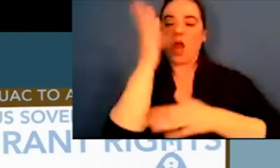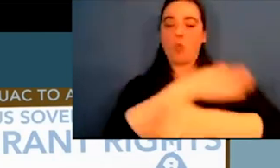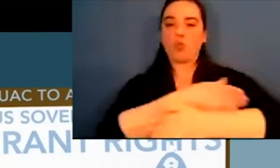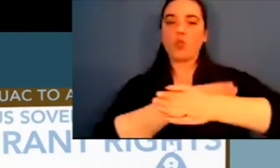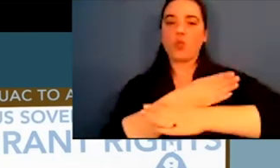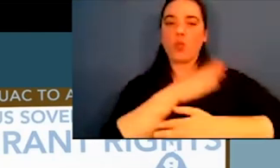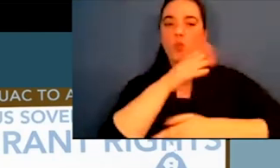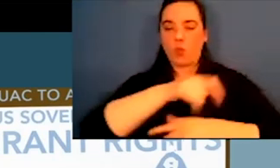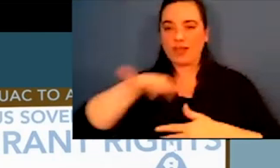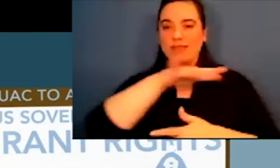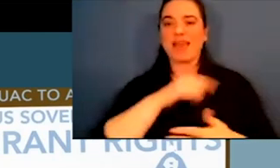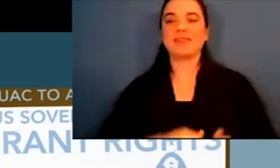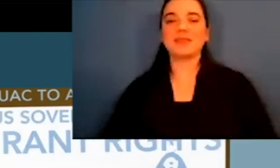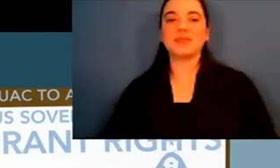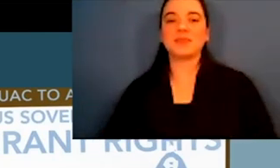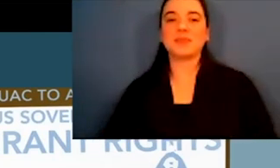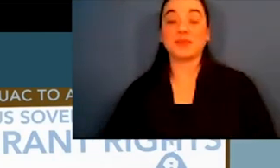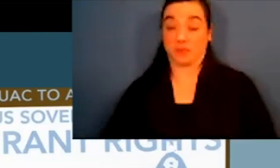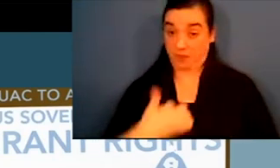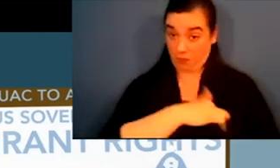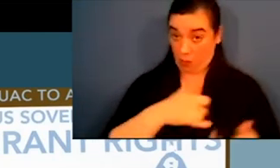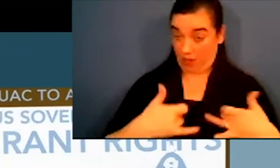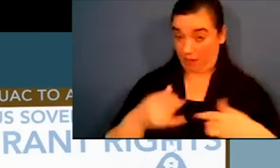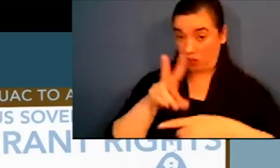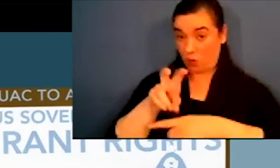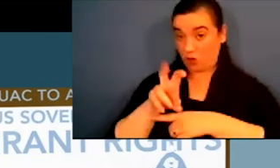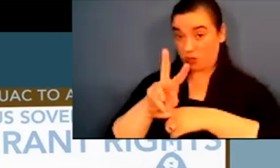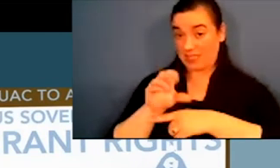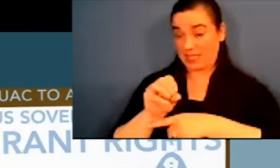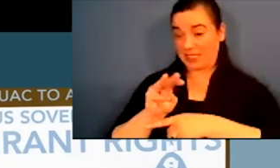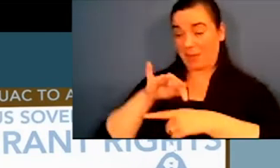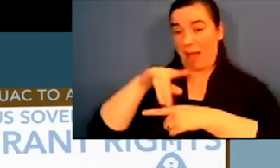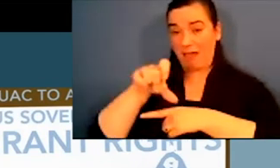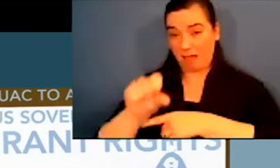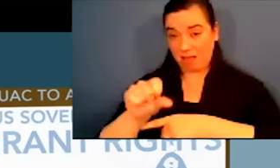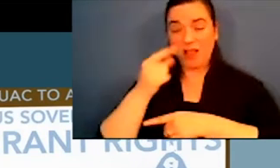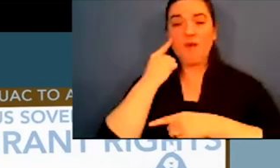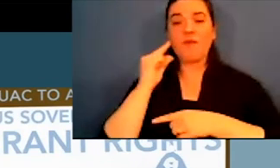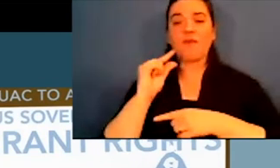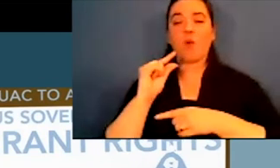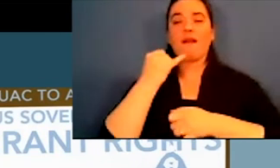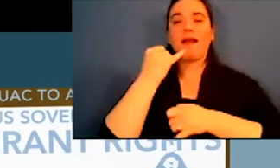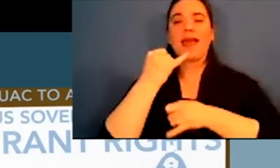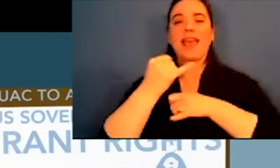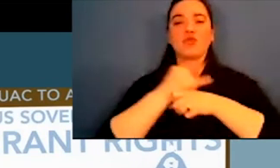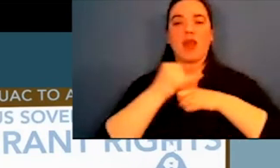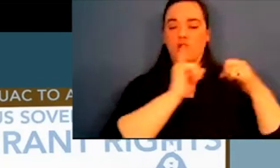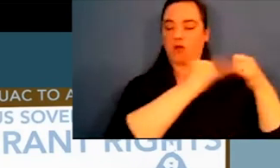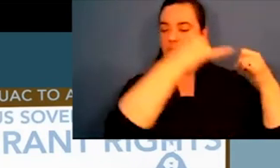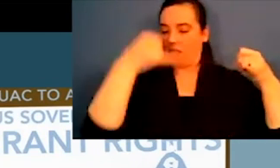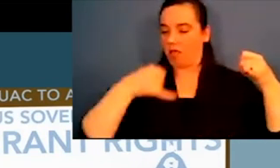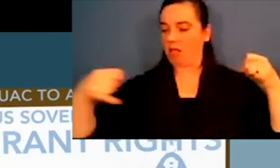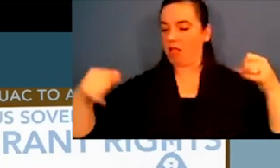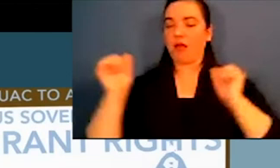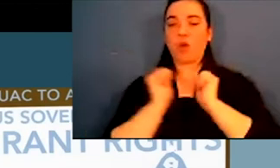7.7 million acres of timberland, 10.2 million acres of woodland. We have 260